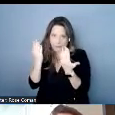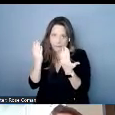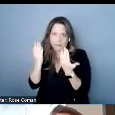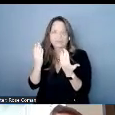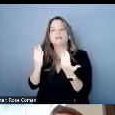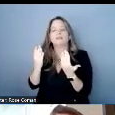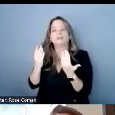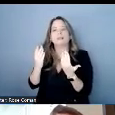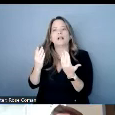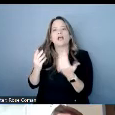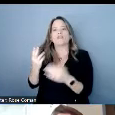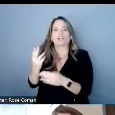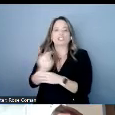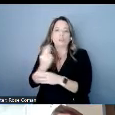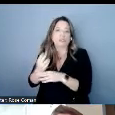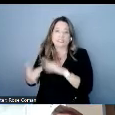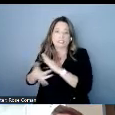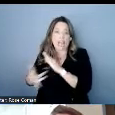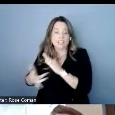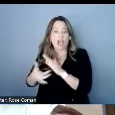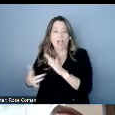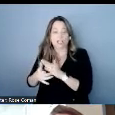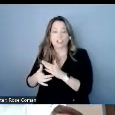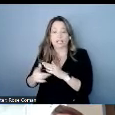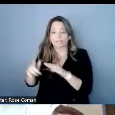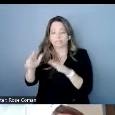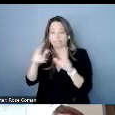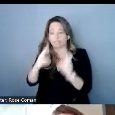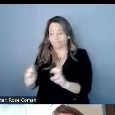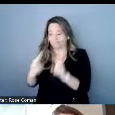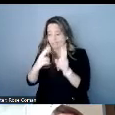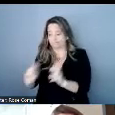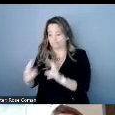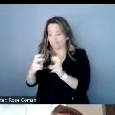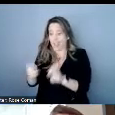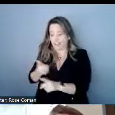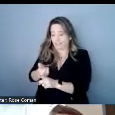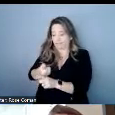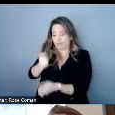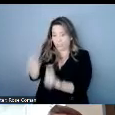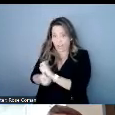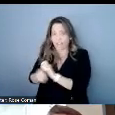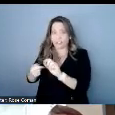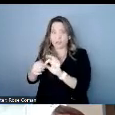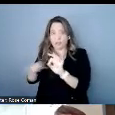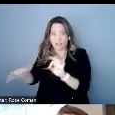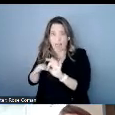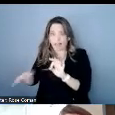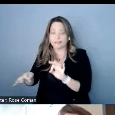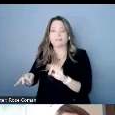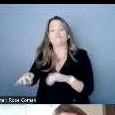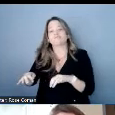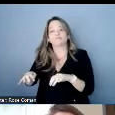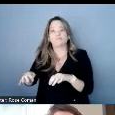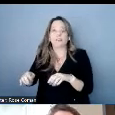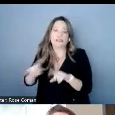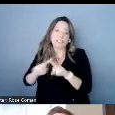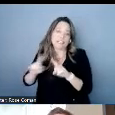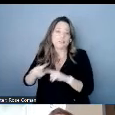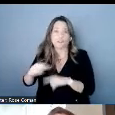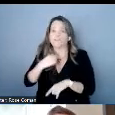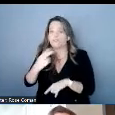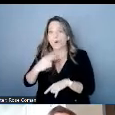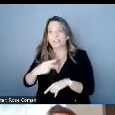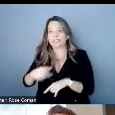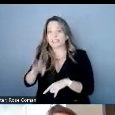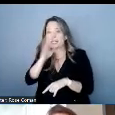takes spoken words and translates them into text for various voices speech patterns and the technology for